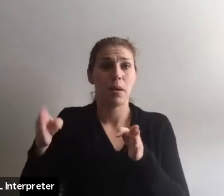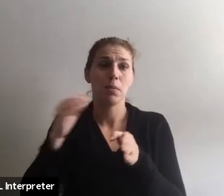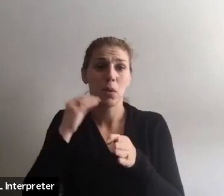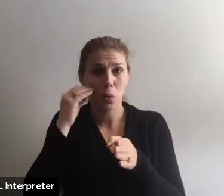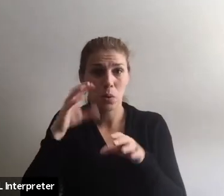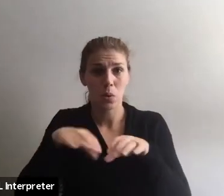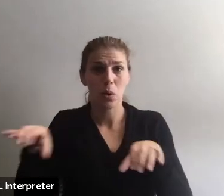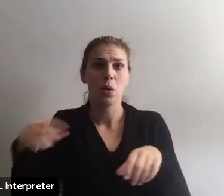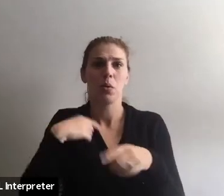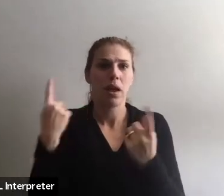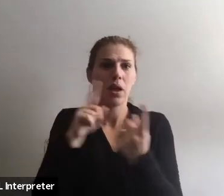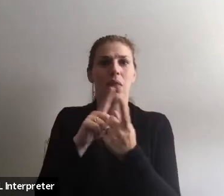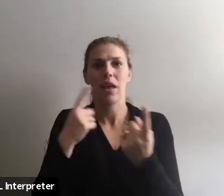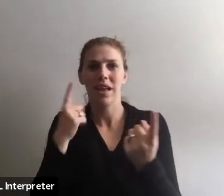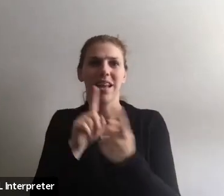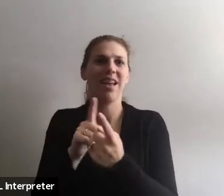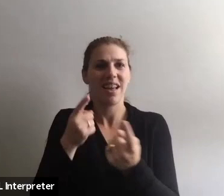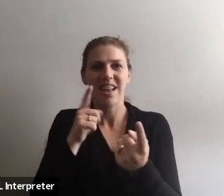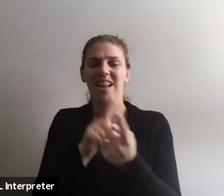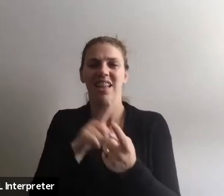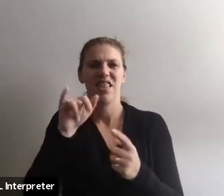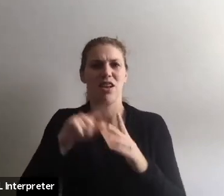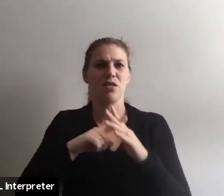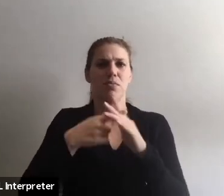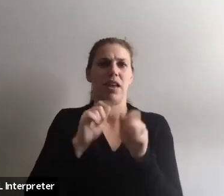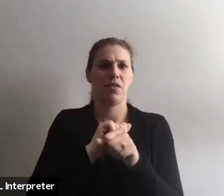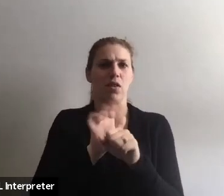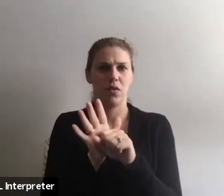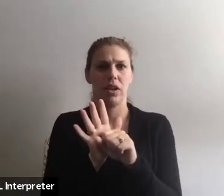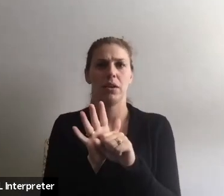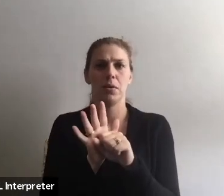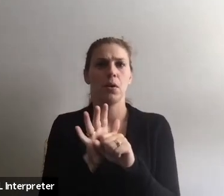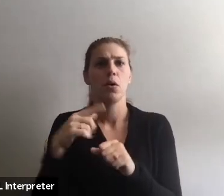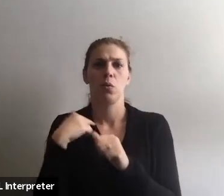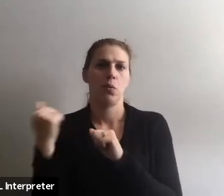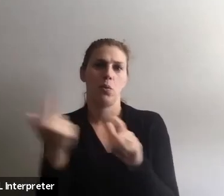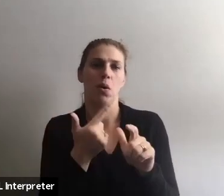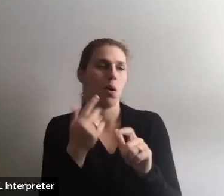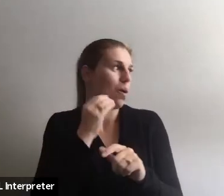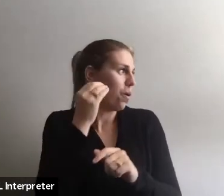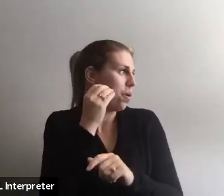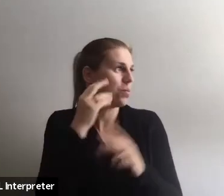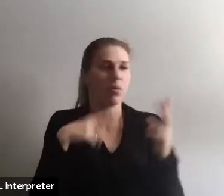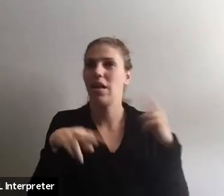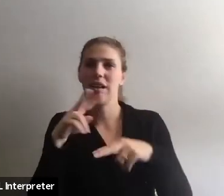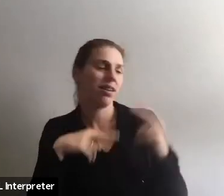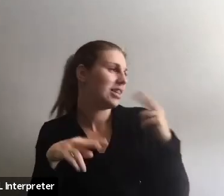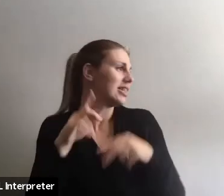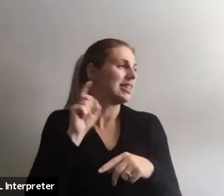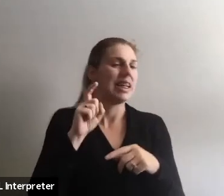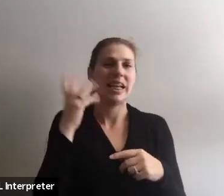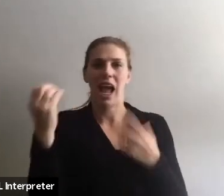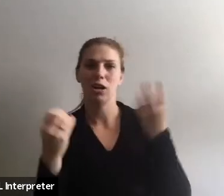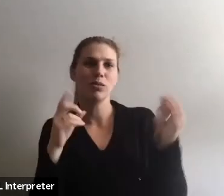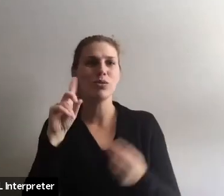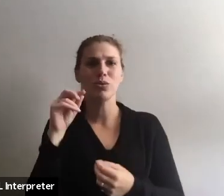we started running into each other. This was like, this was like the beginning of COVID. Um, we were all, everybody was always at home all the time and needing to get out.